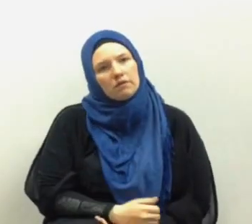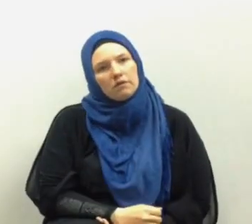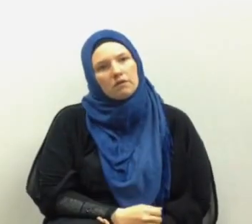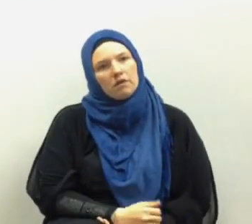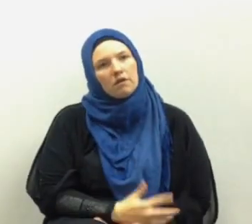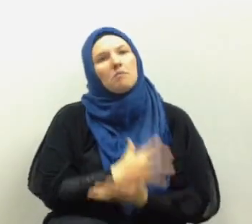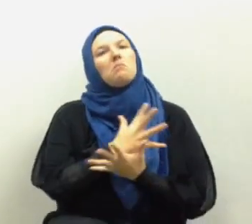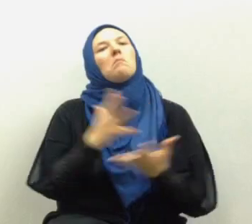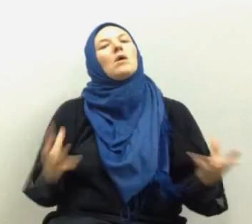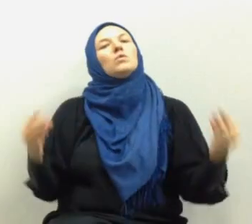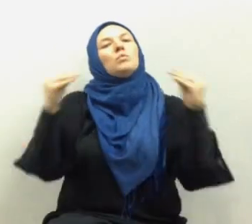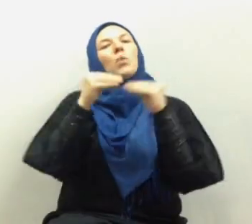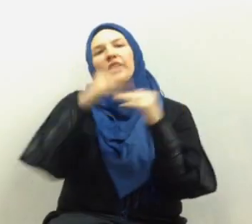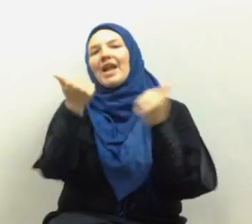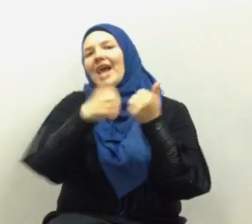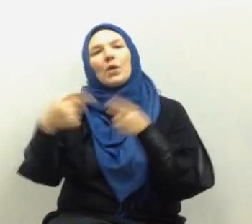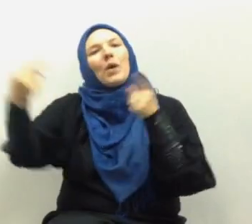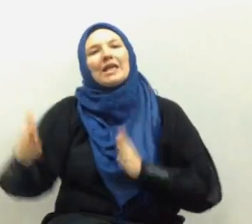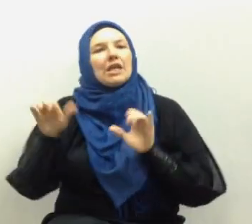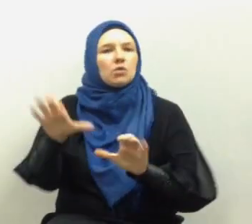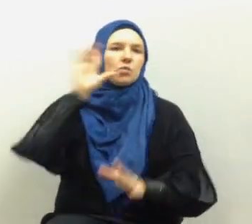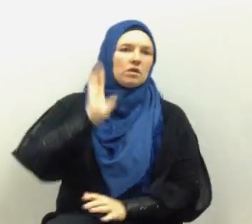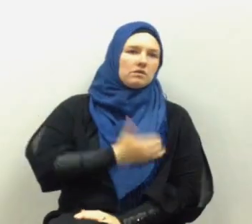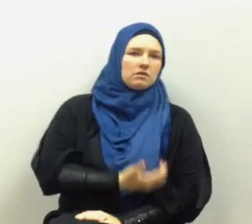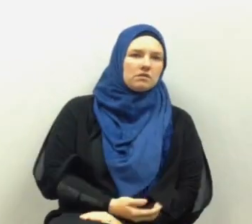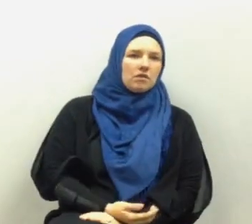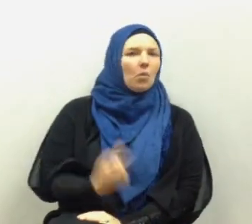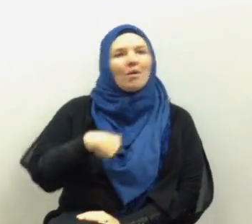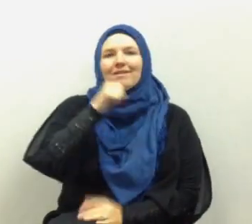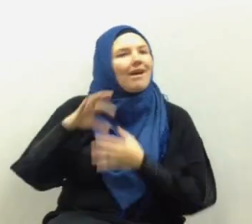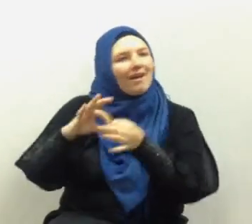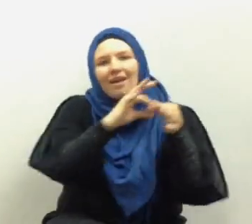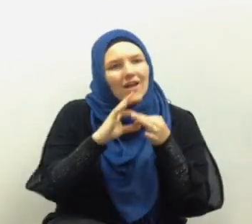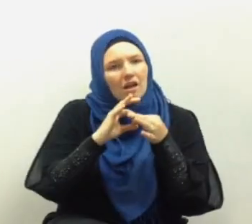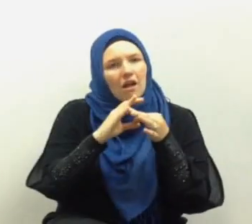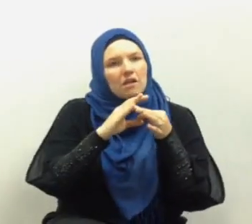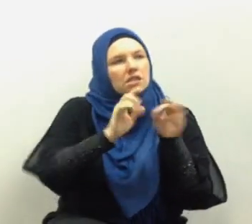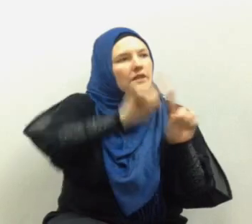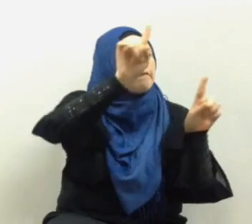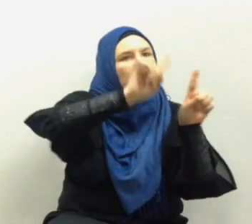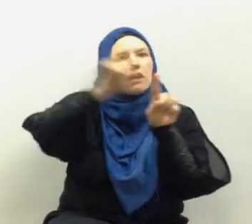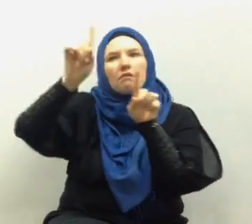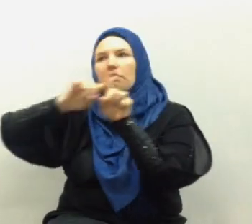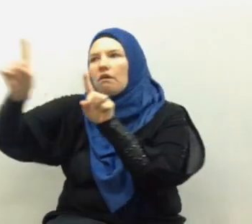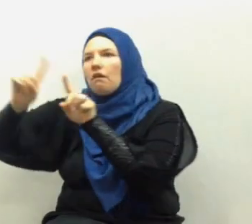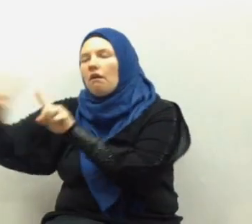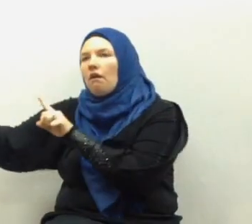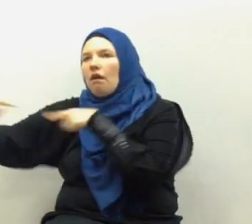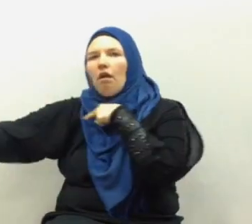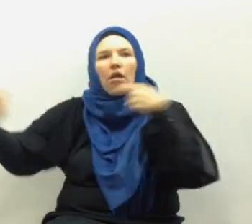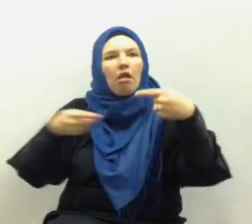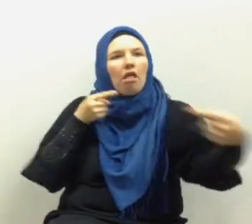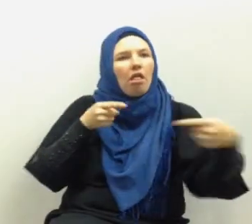much more than any enemy could do to us by not applying islam